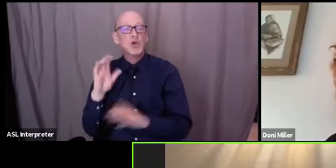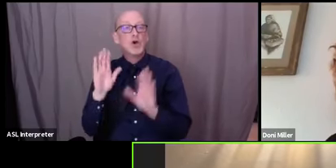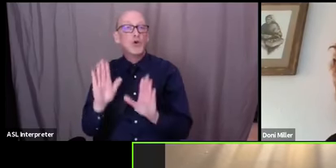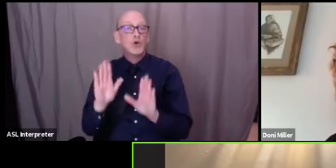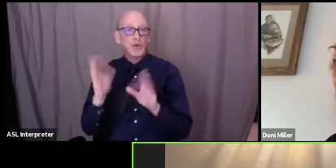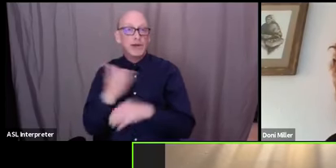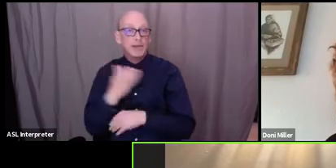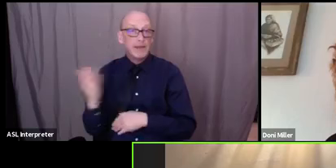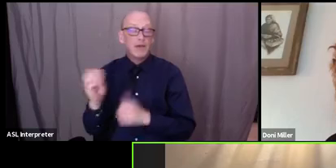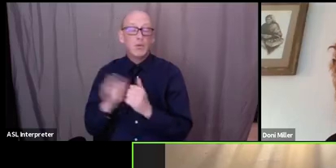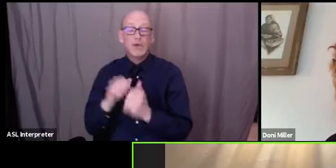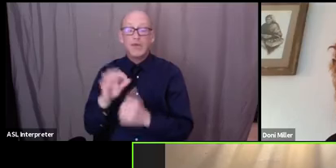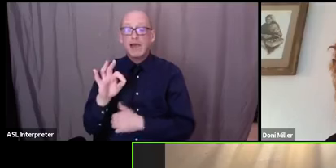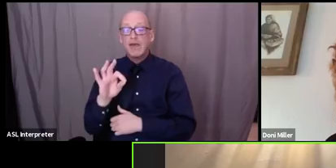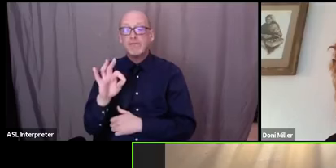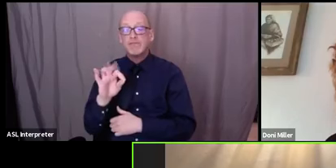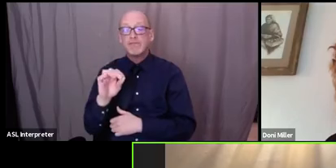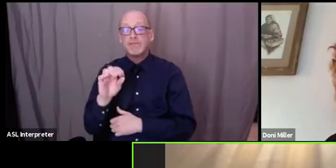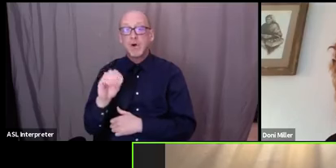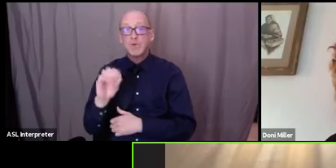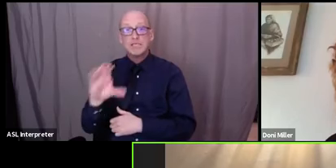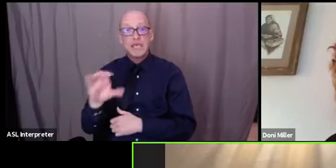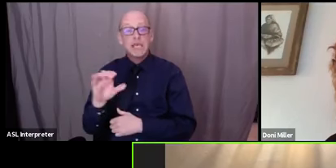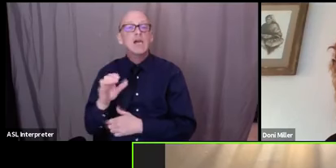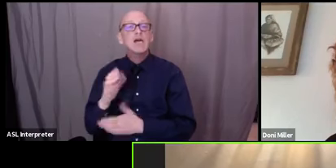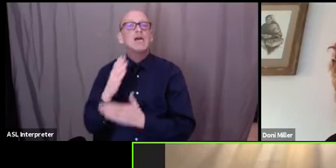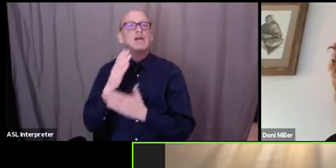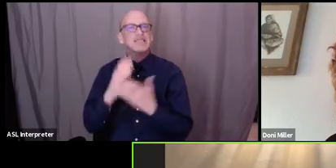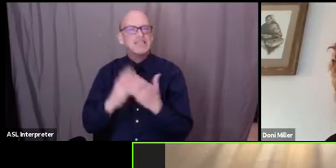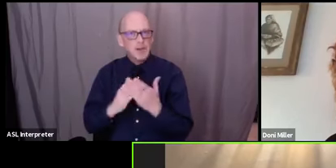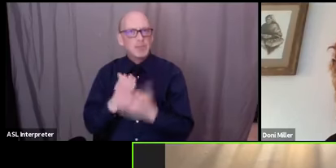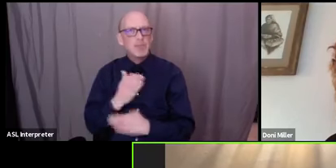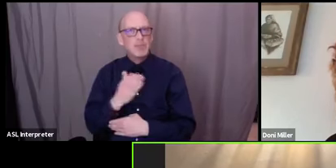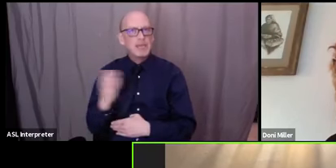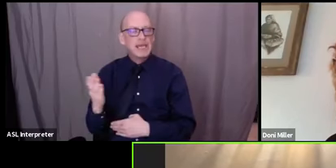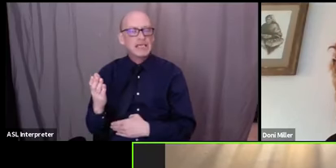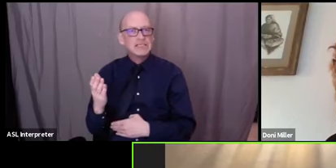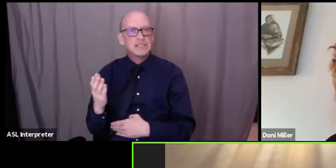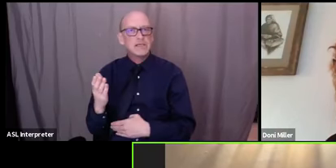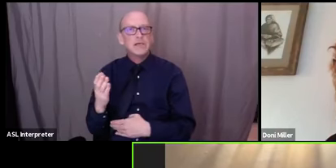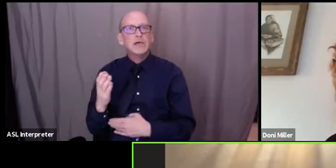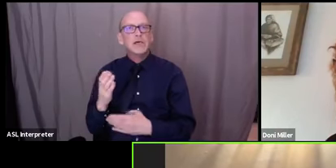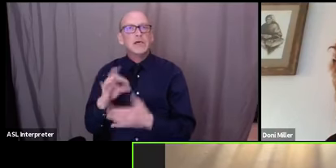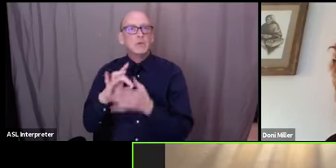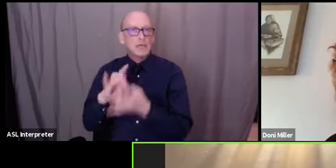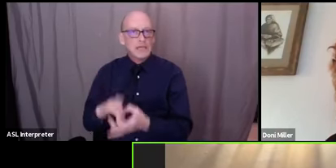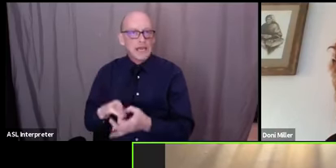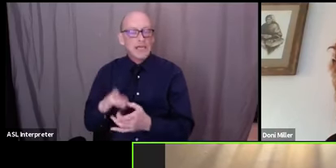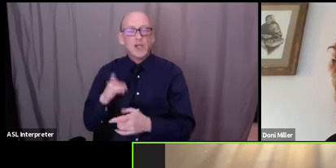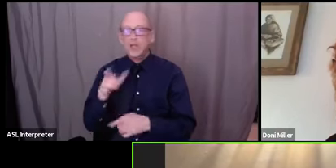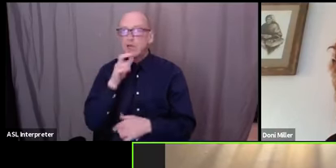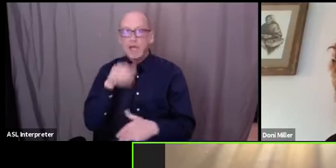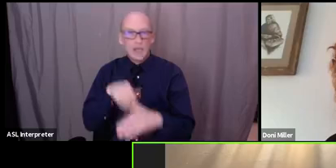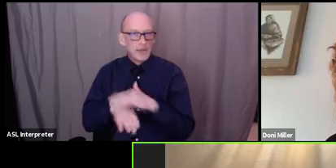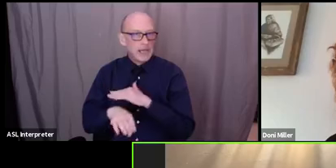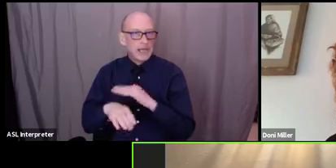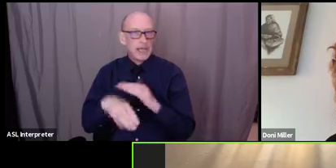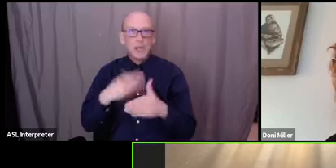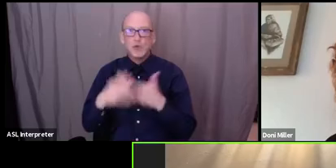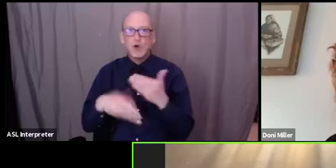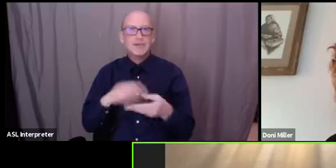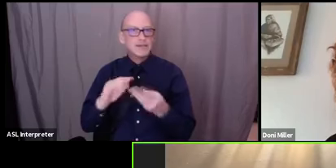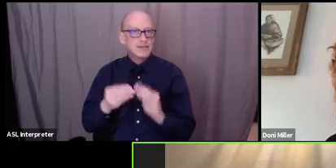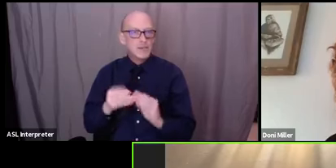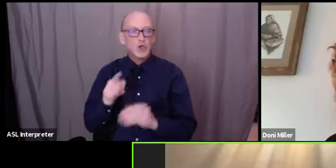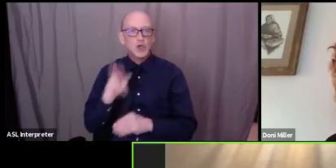focs there's sort of a personal aspect to it this isn't one of those centers where you're going to come in and be processed like a number you'll always